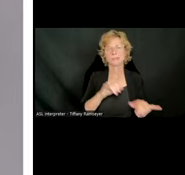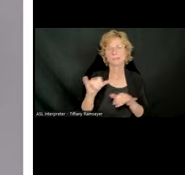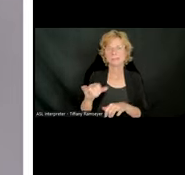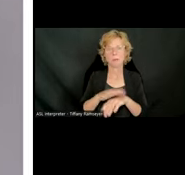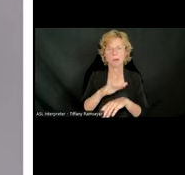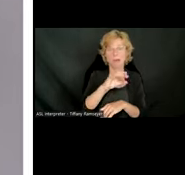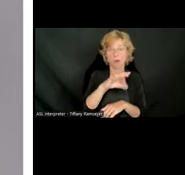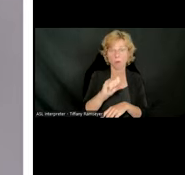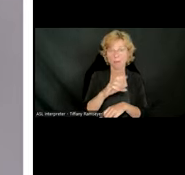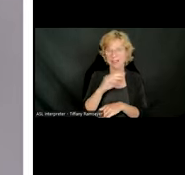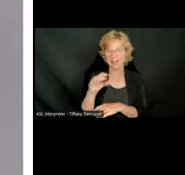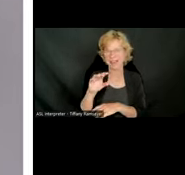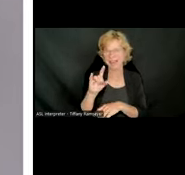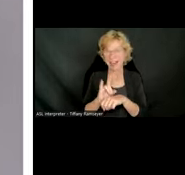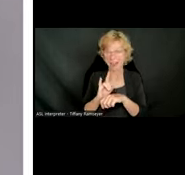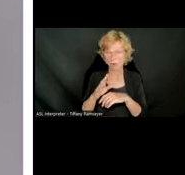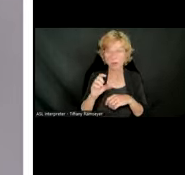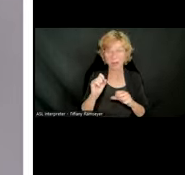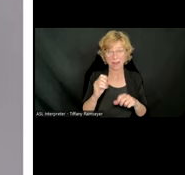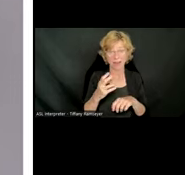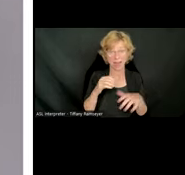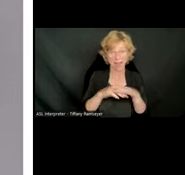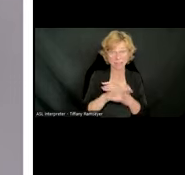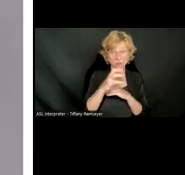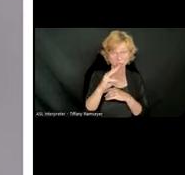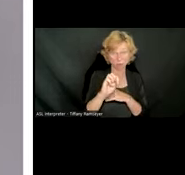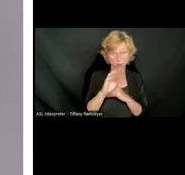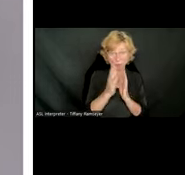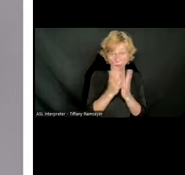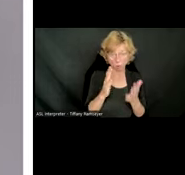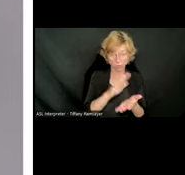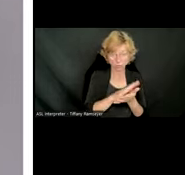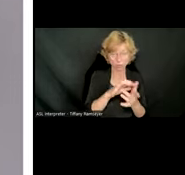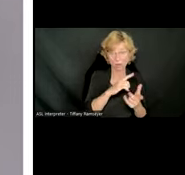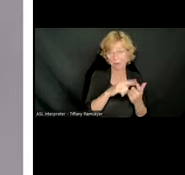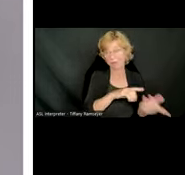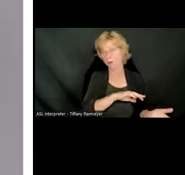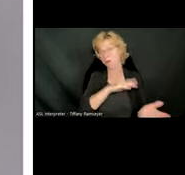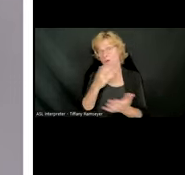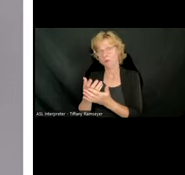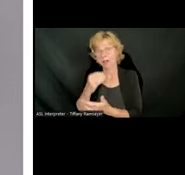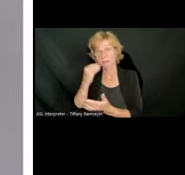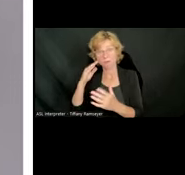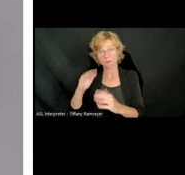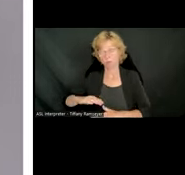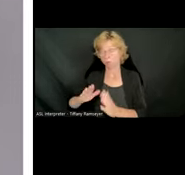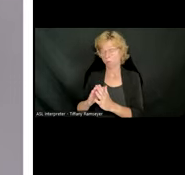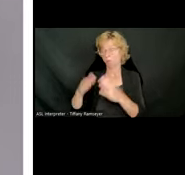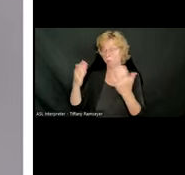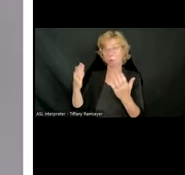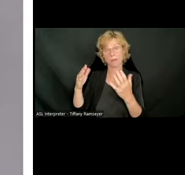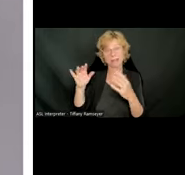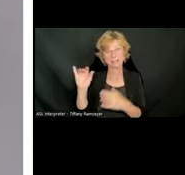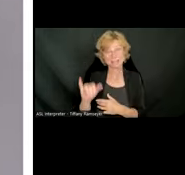means that students can access their books at school on their Chromebook. And then when they get home, they can open that exact same book in the exact same place that they left off